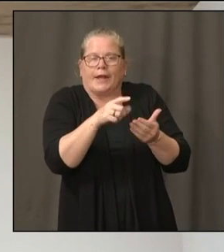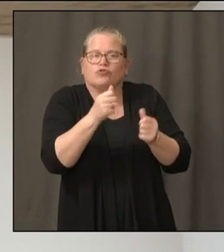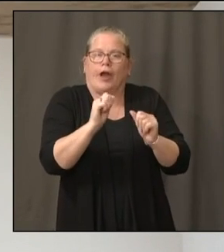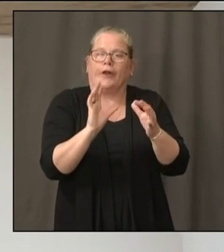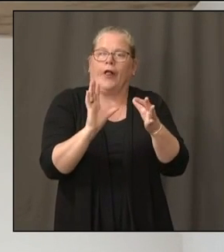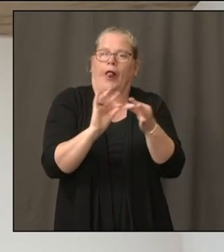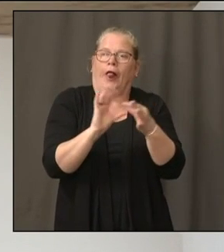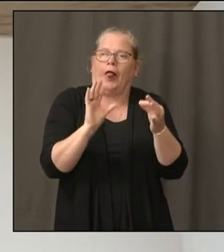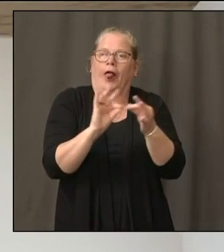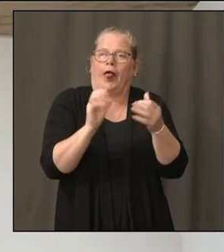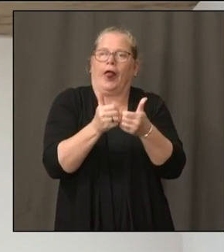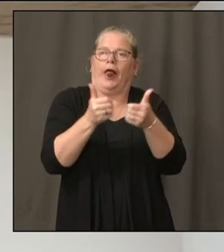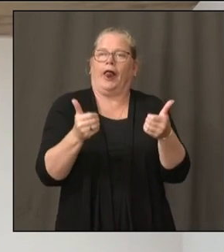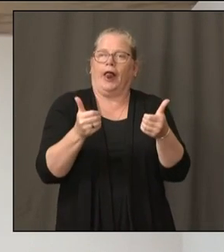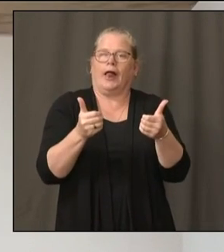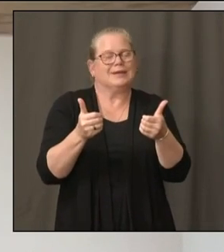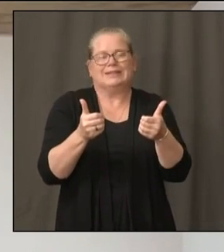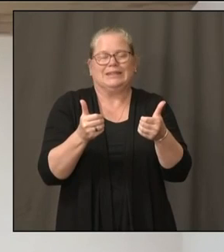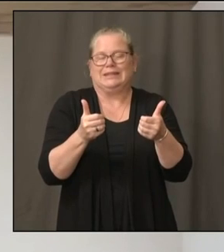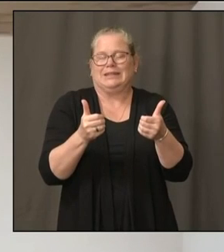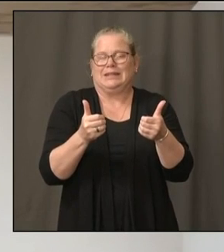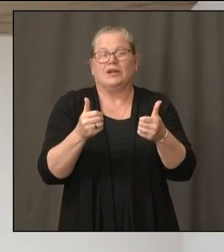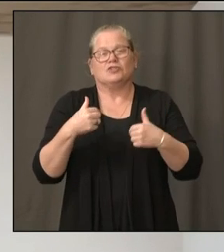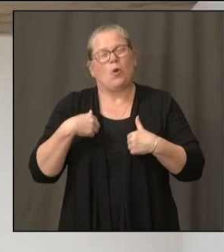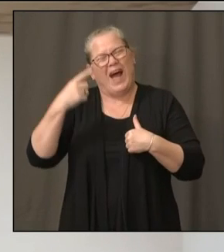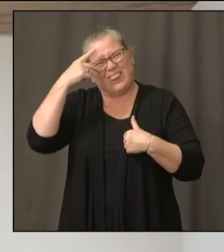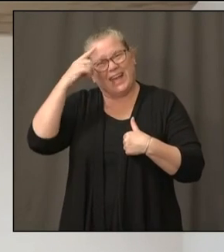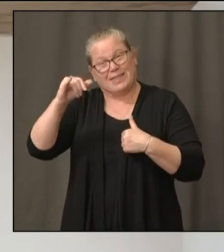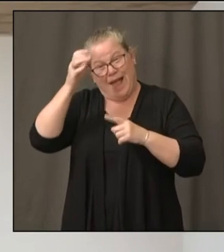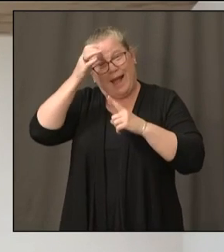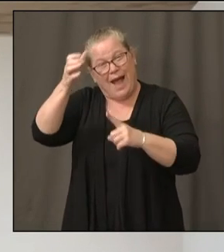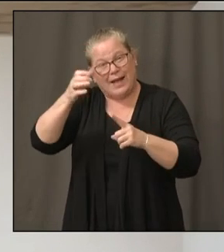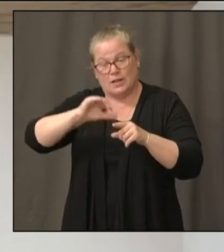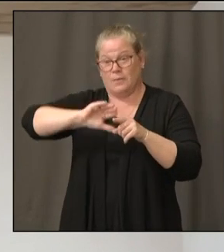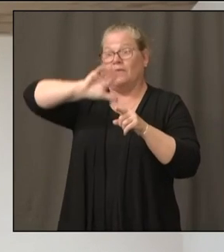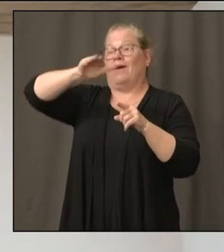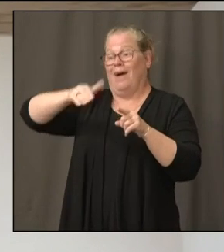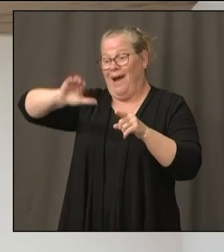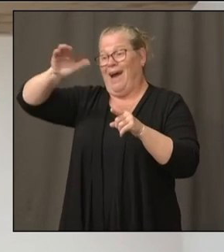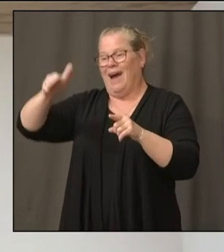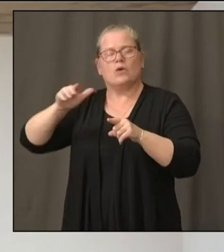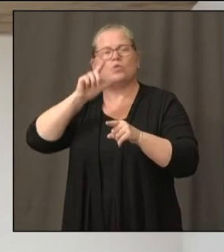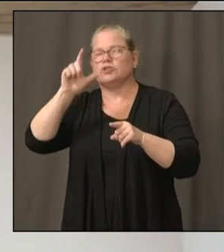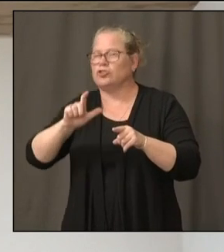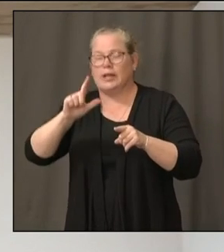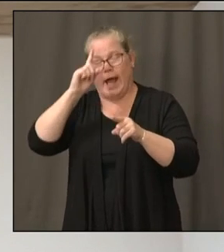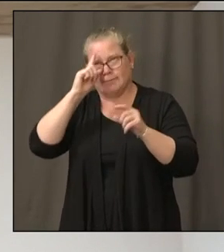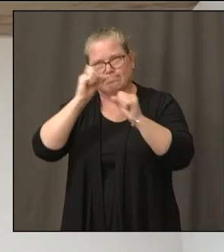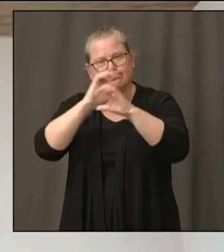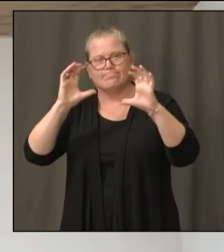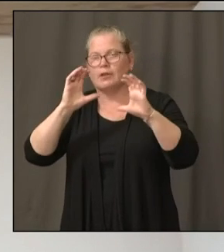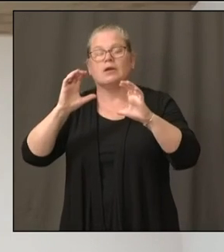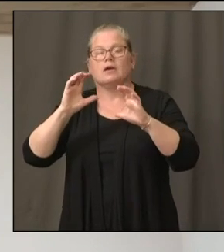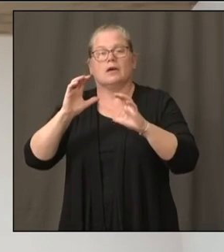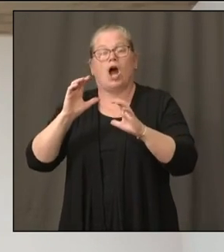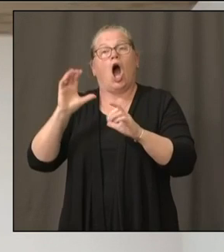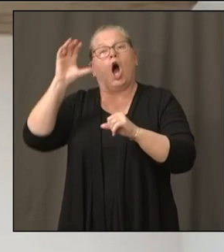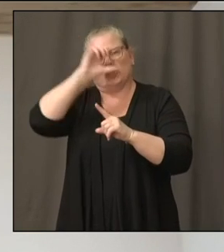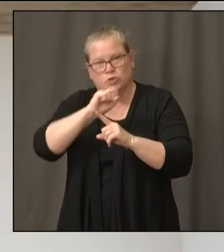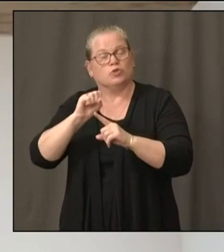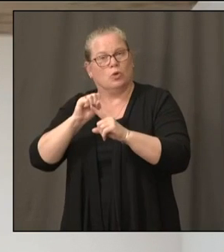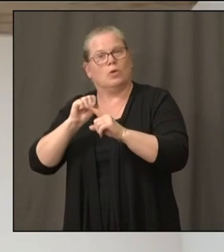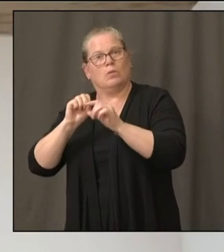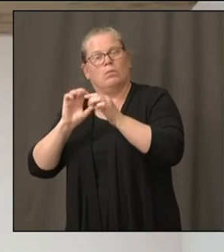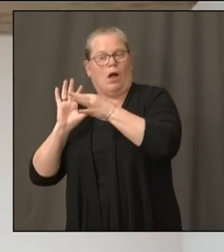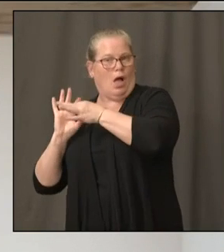exactly when. And none of us can predict, but we are trying to figure out better ways to know when it's about to happen